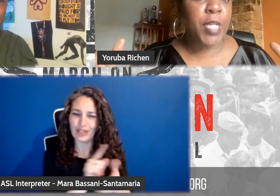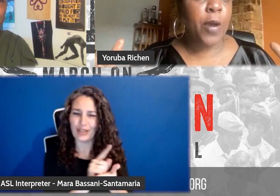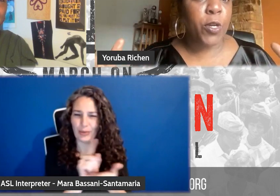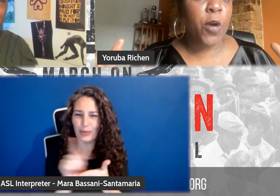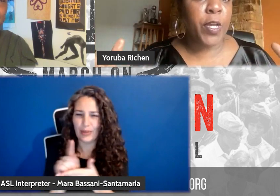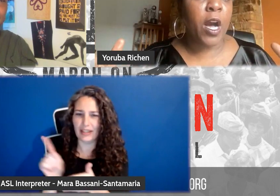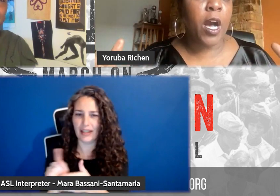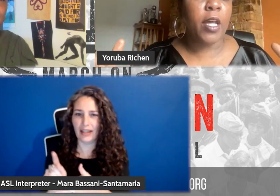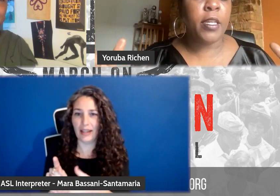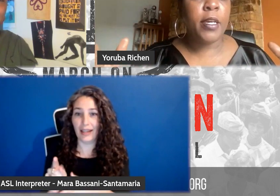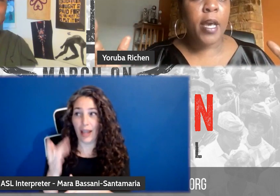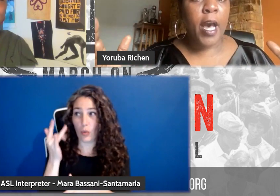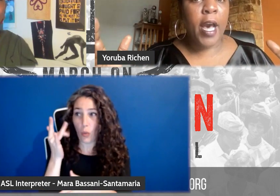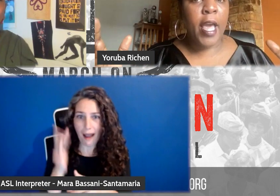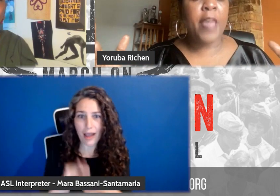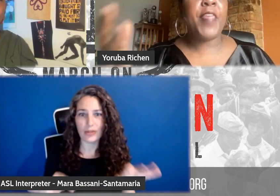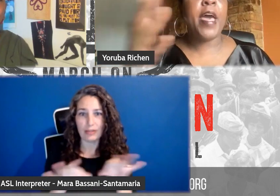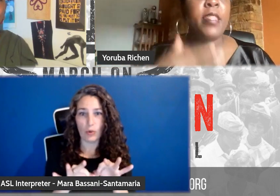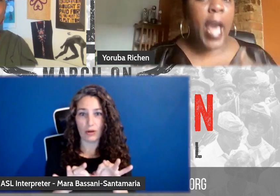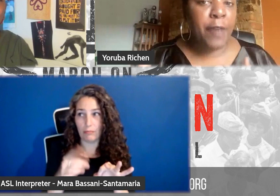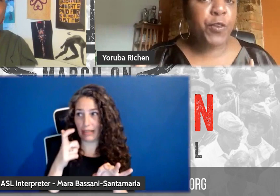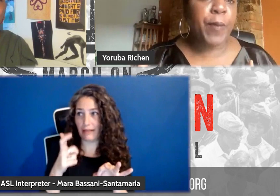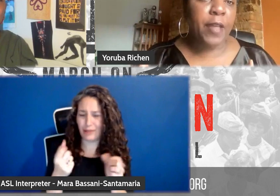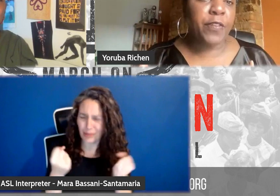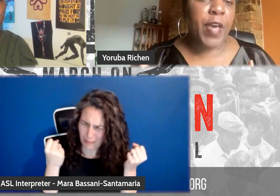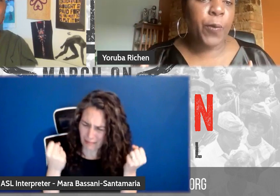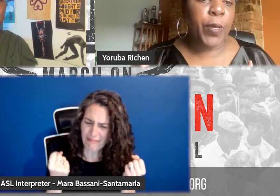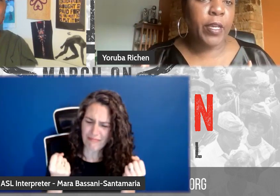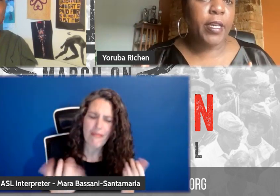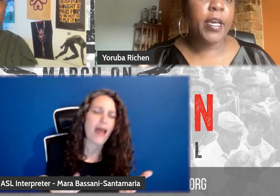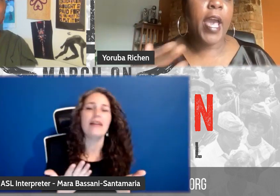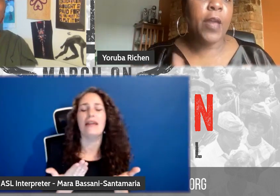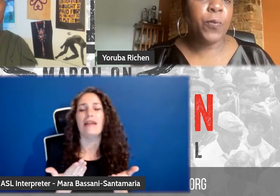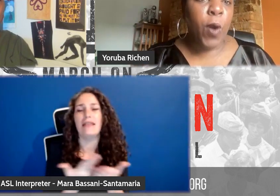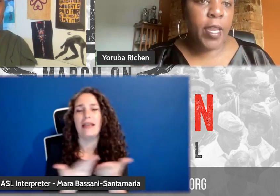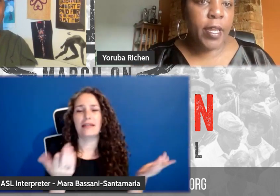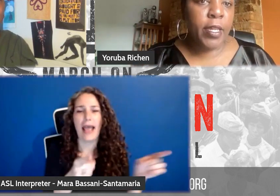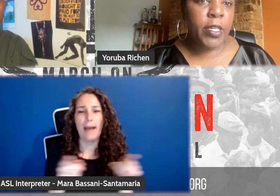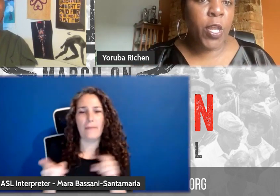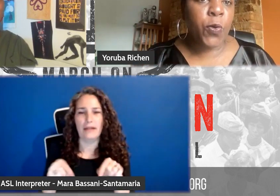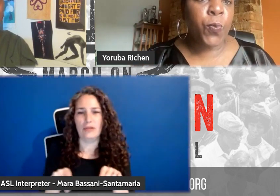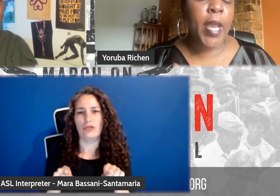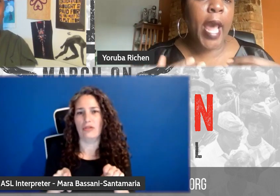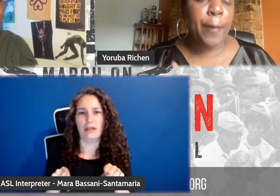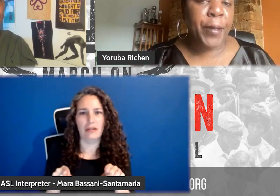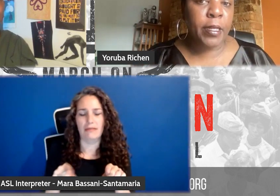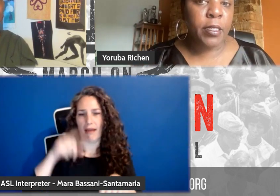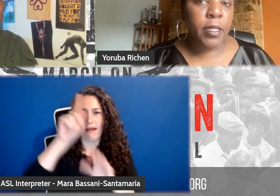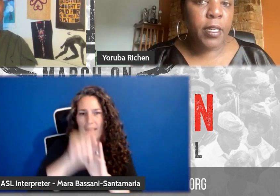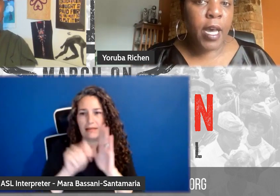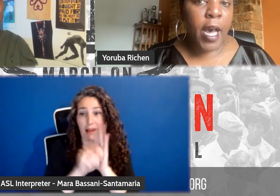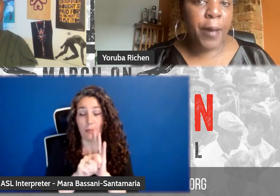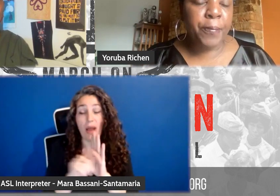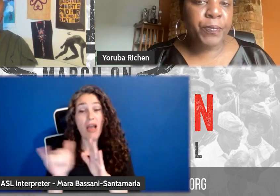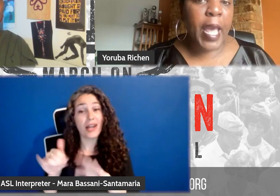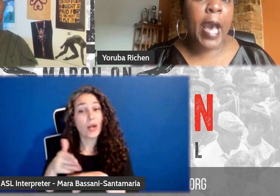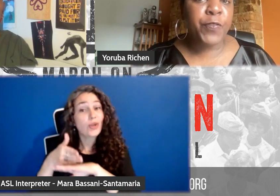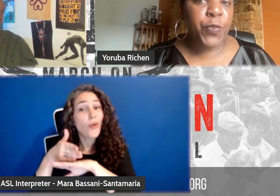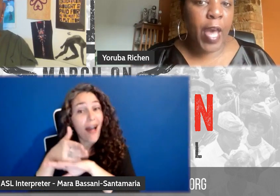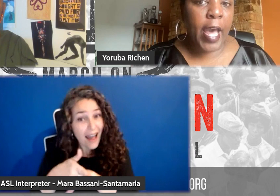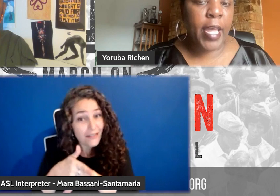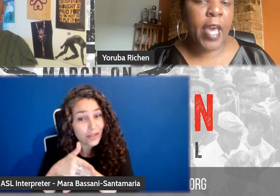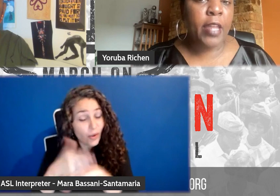issues that were going on. Uh, and then the aftermath of that week and what, you know, what happened, um,